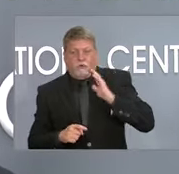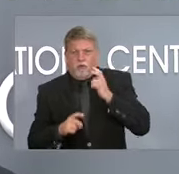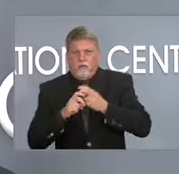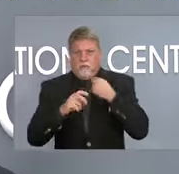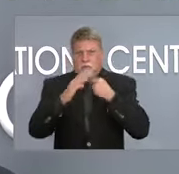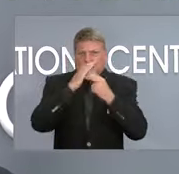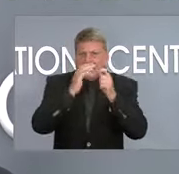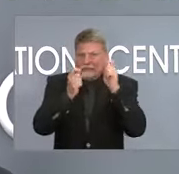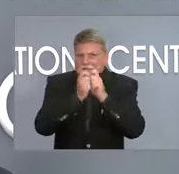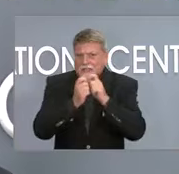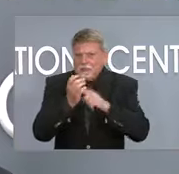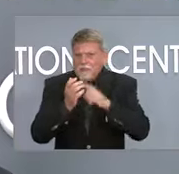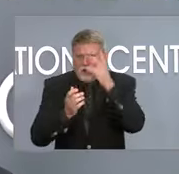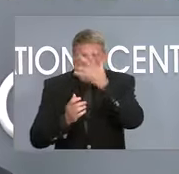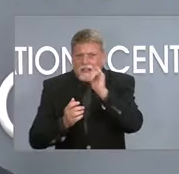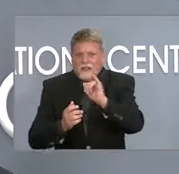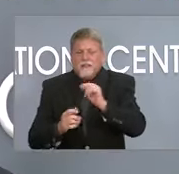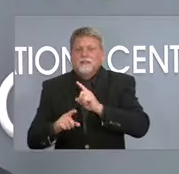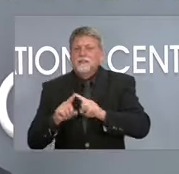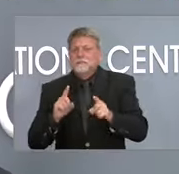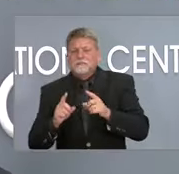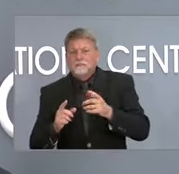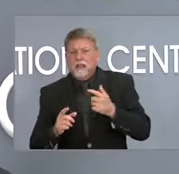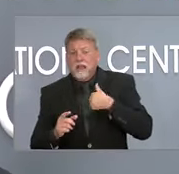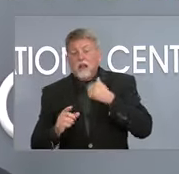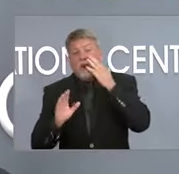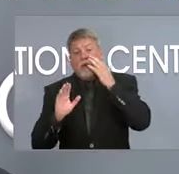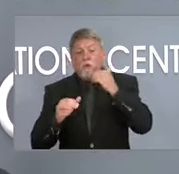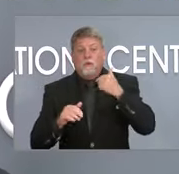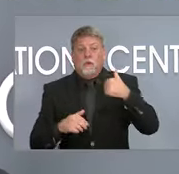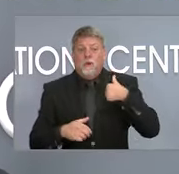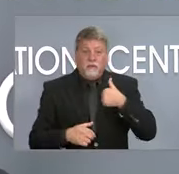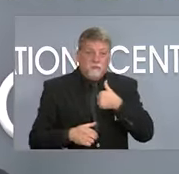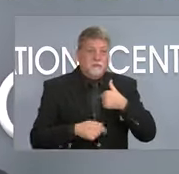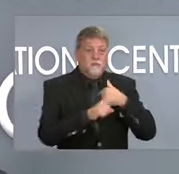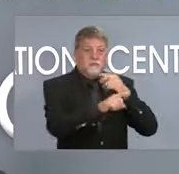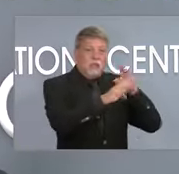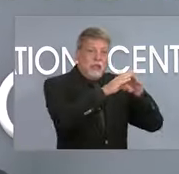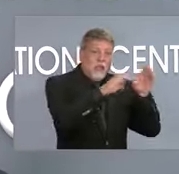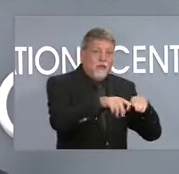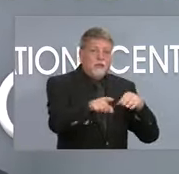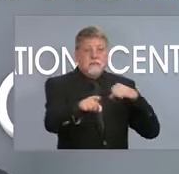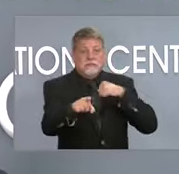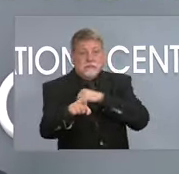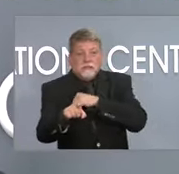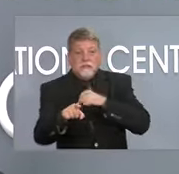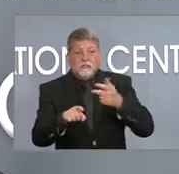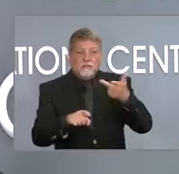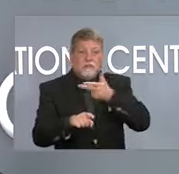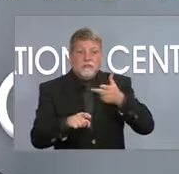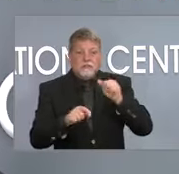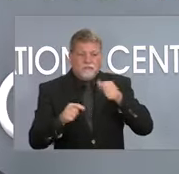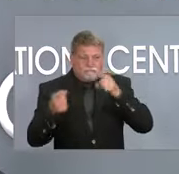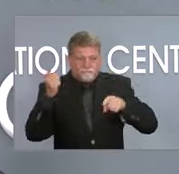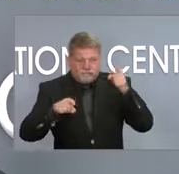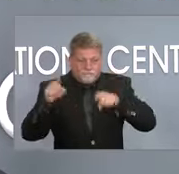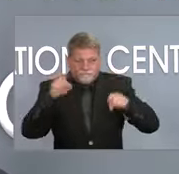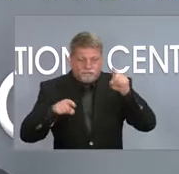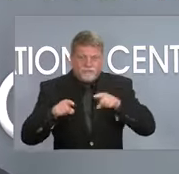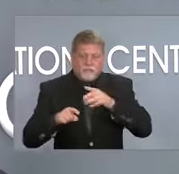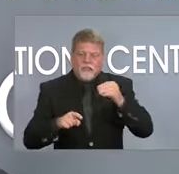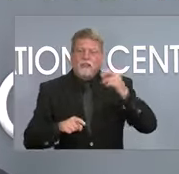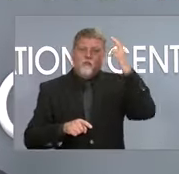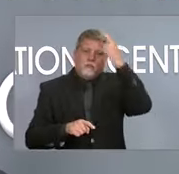I just hope that all of us can approach this in good faith and that we can find a way forward and realize that there